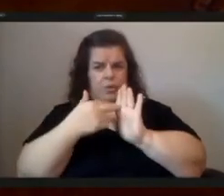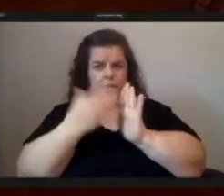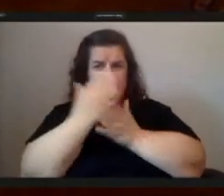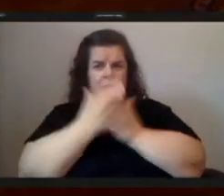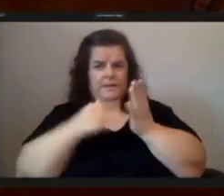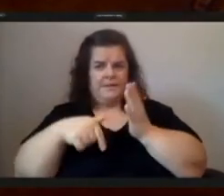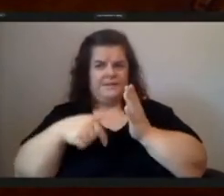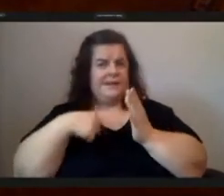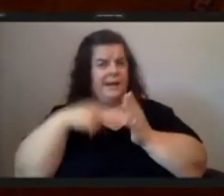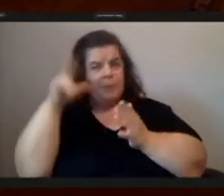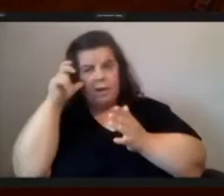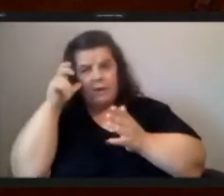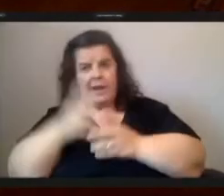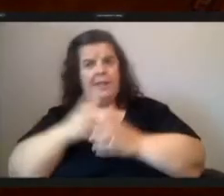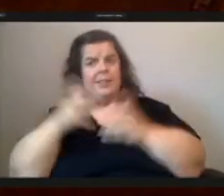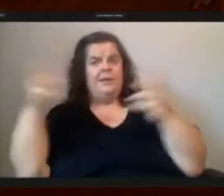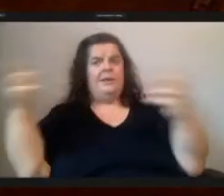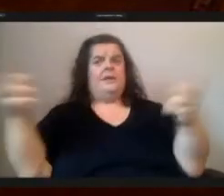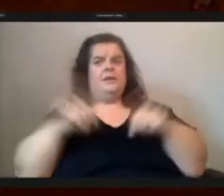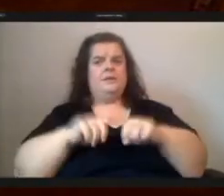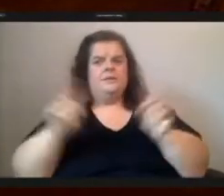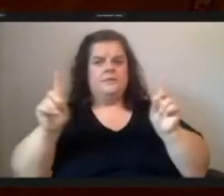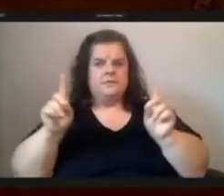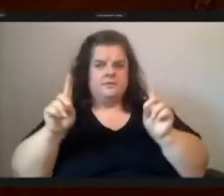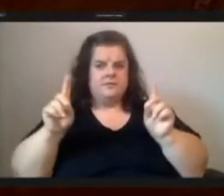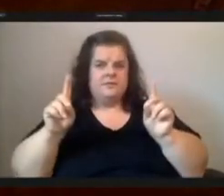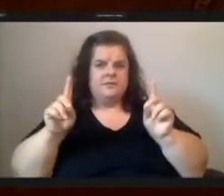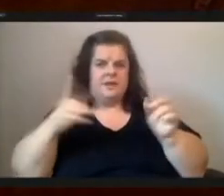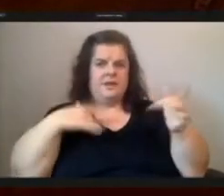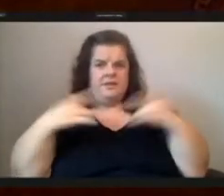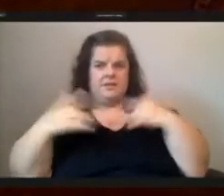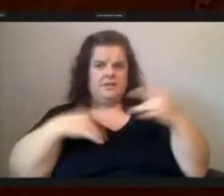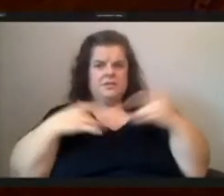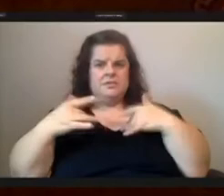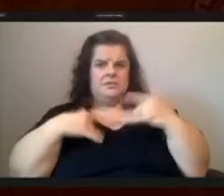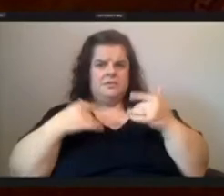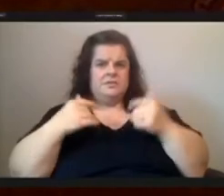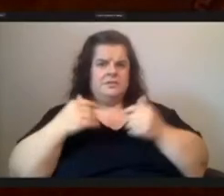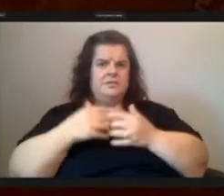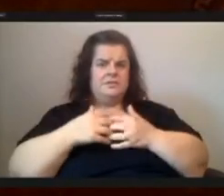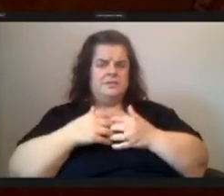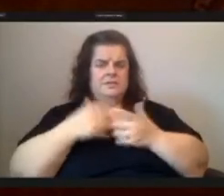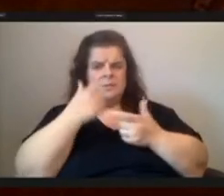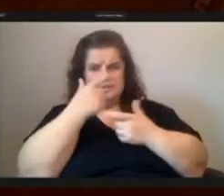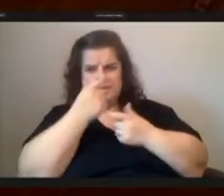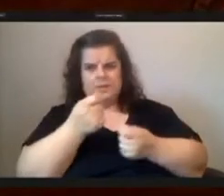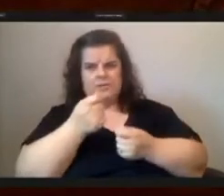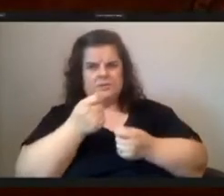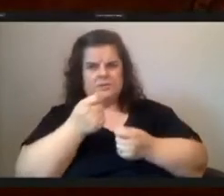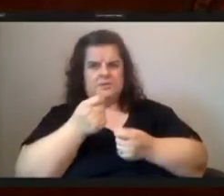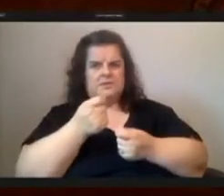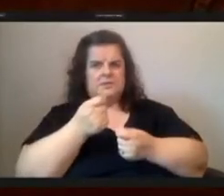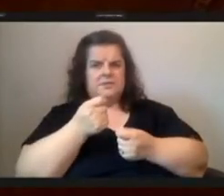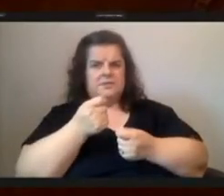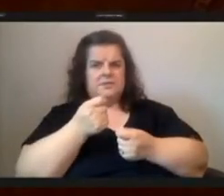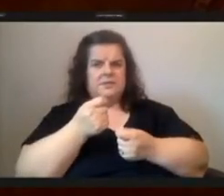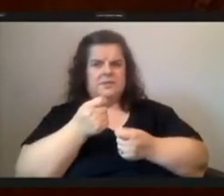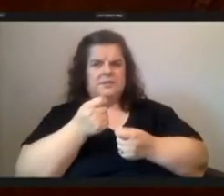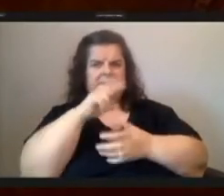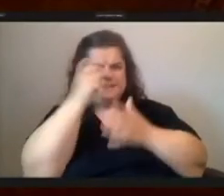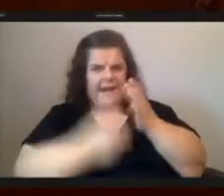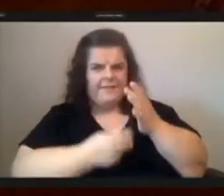different um you know concerns and so i'm interested to um you know dive into it look at the map